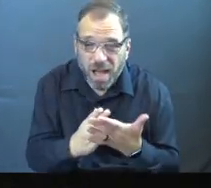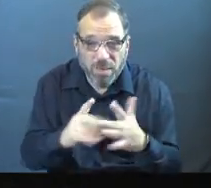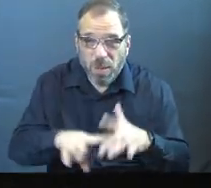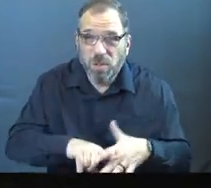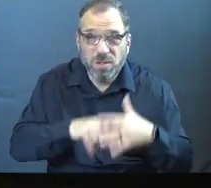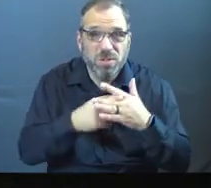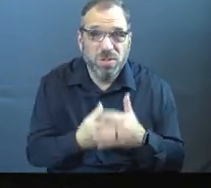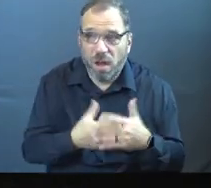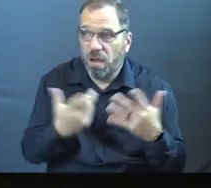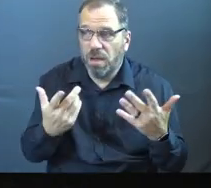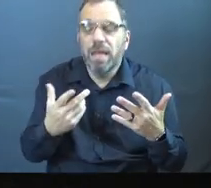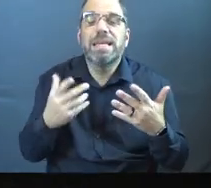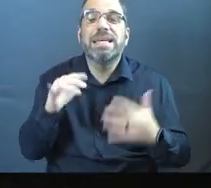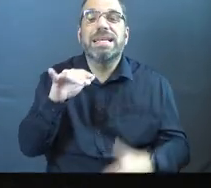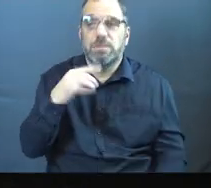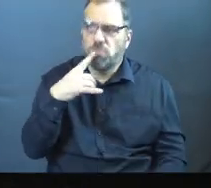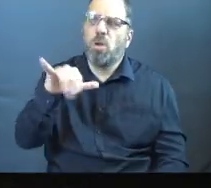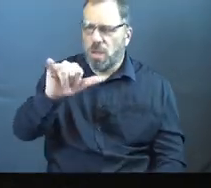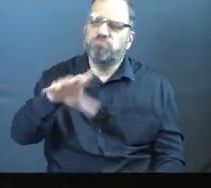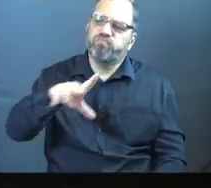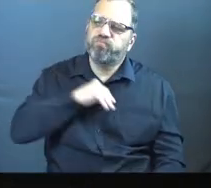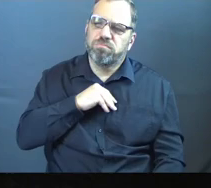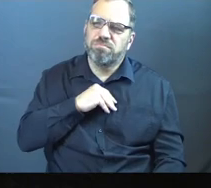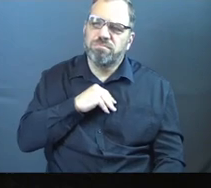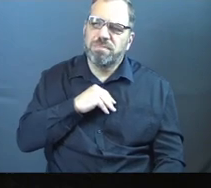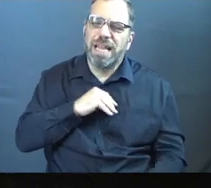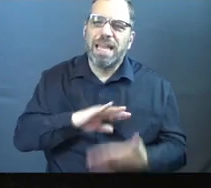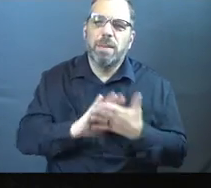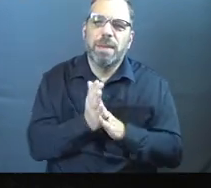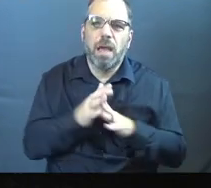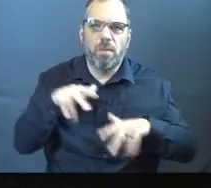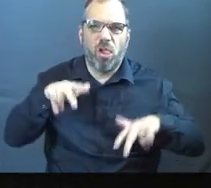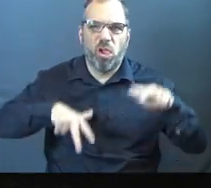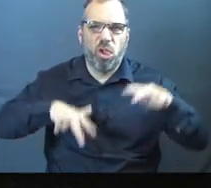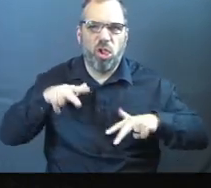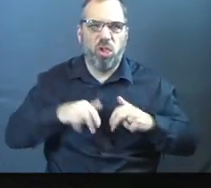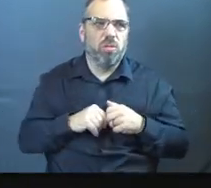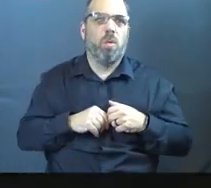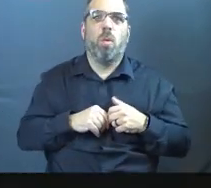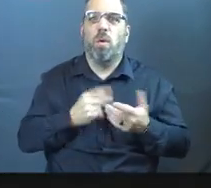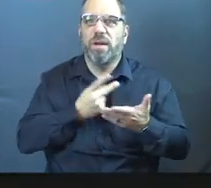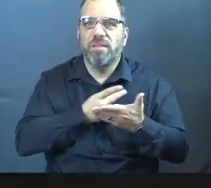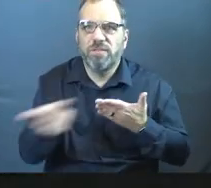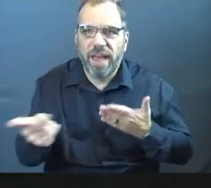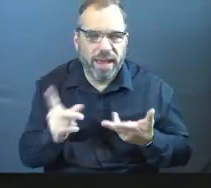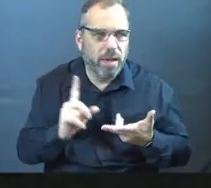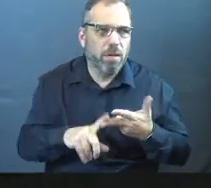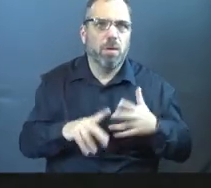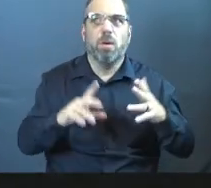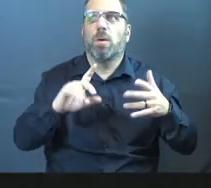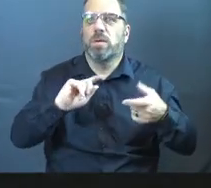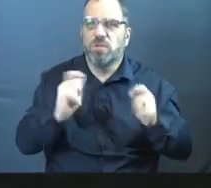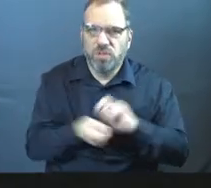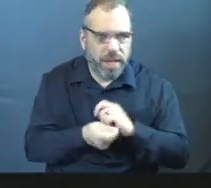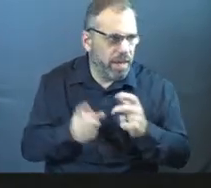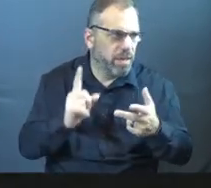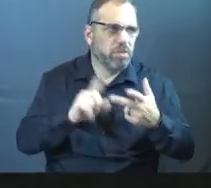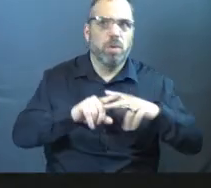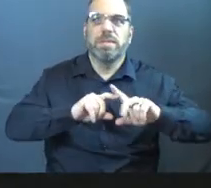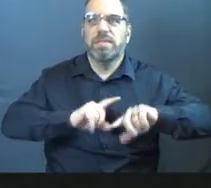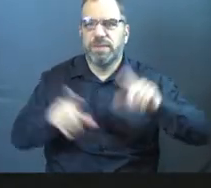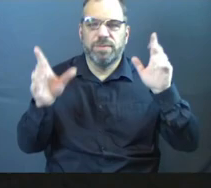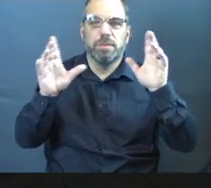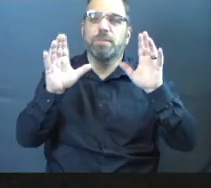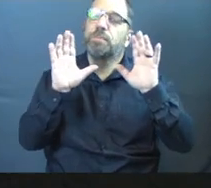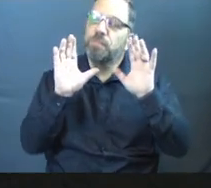we're jumping into, what we're saying yes to, it can get a little weird. Things might not turn out the way that we had hoped that they would.